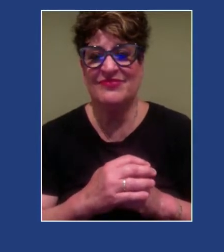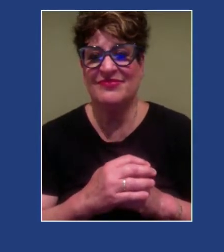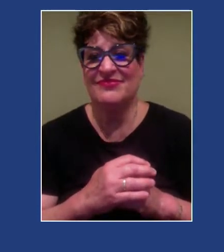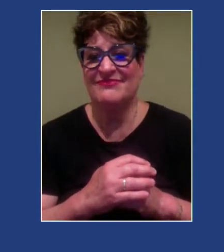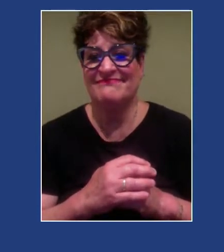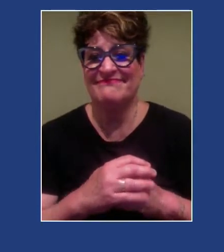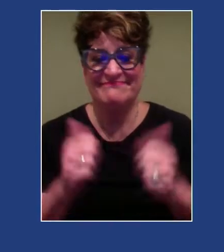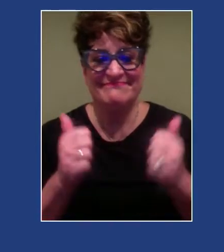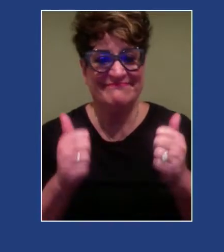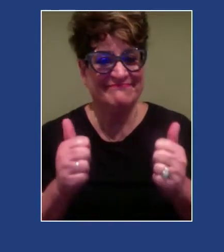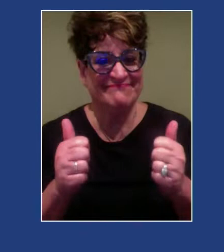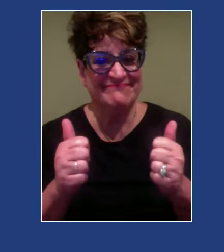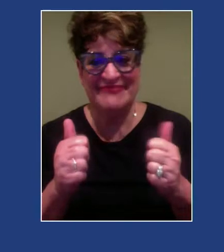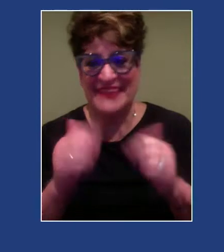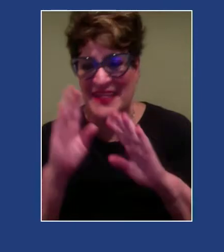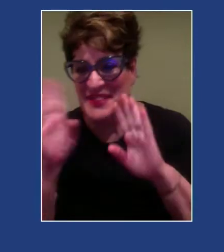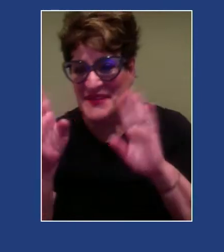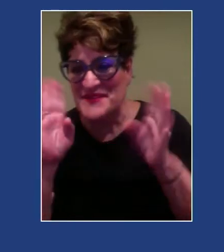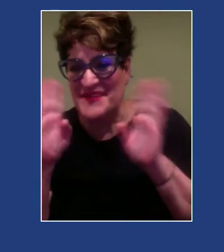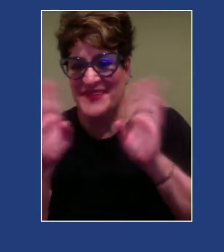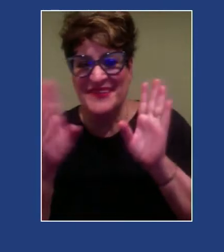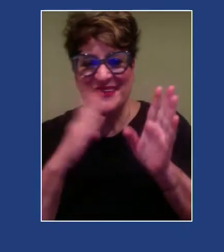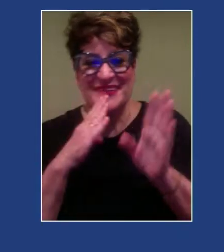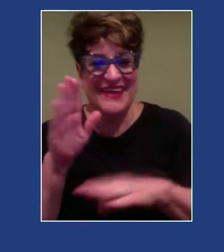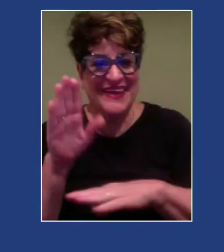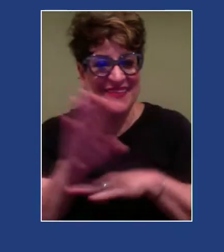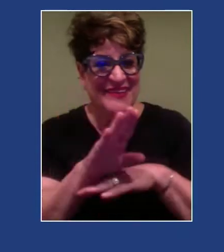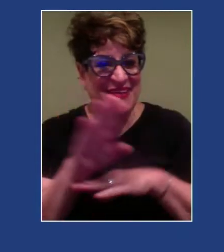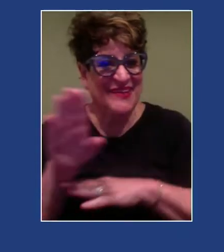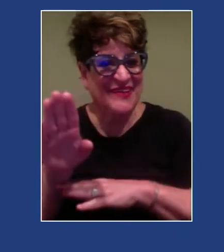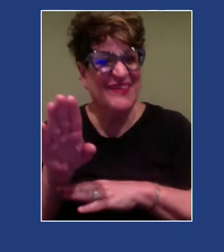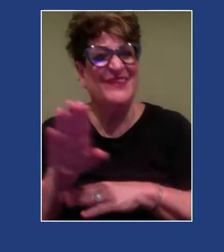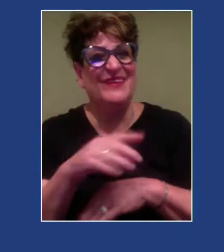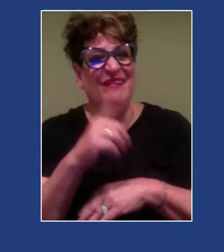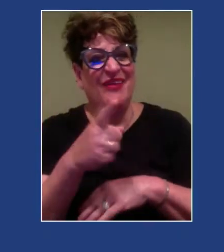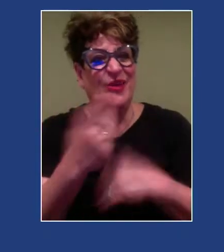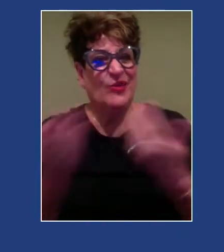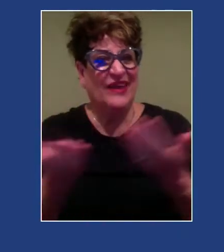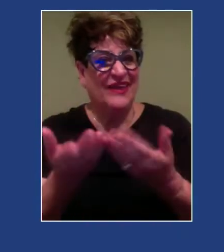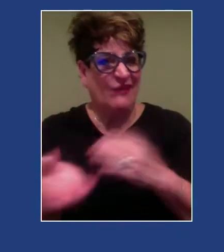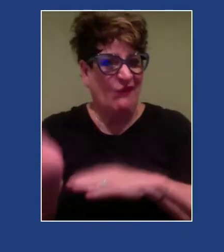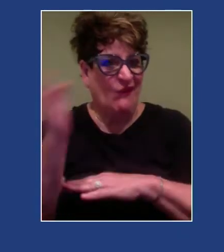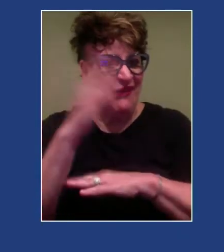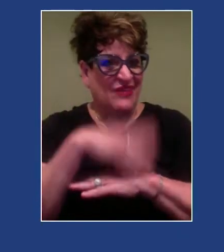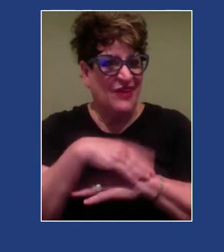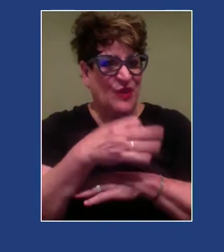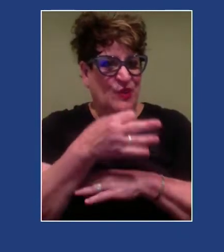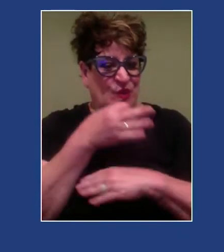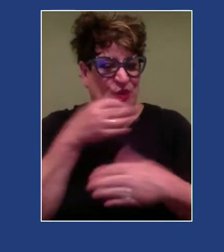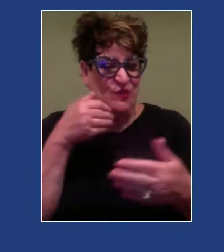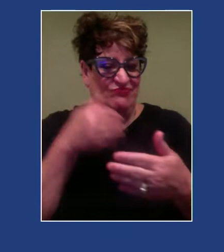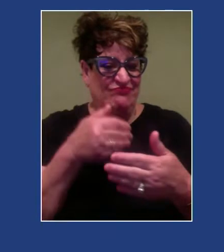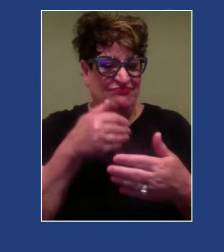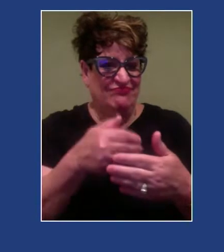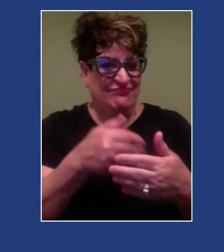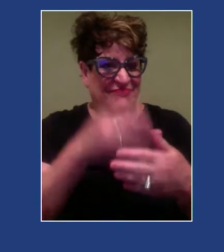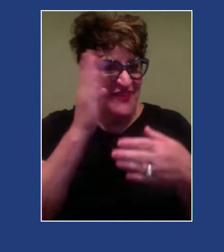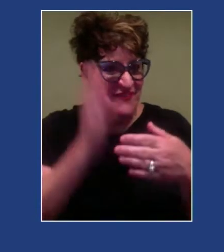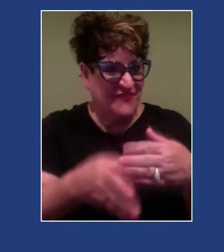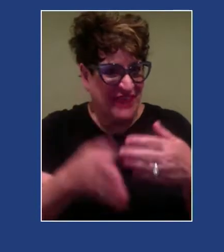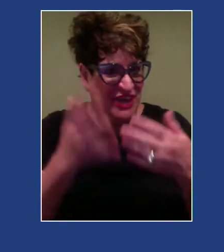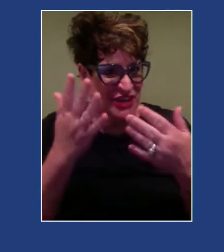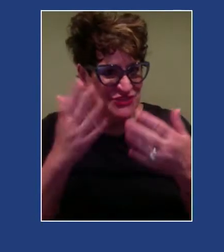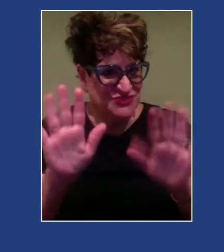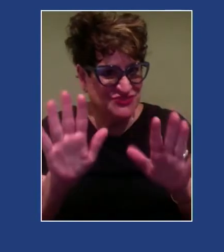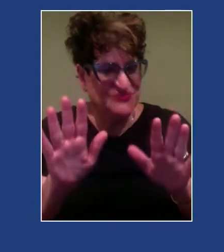All right. Hello, everyone. Good afternoon. You have been here all day. We are almost done, and we're going to talk about some really,